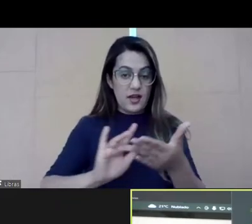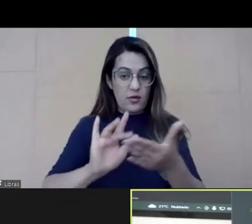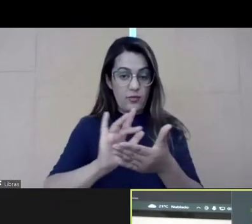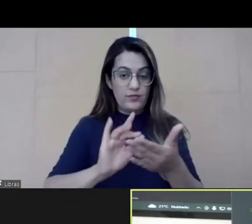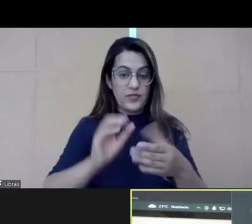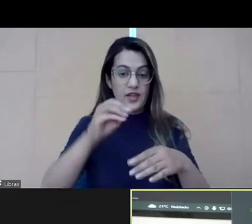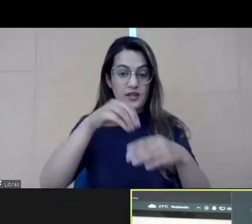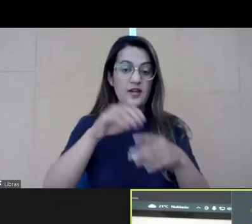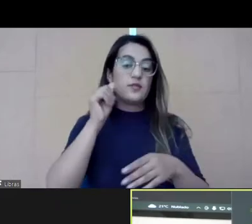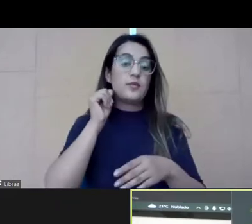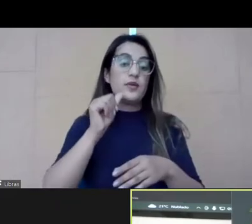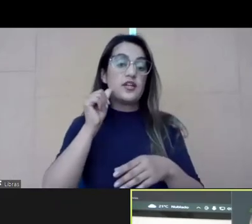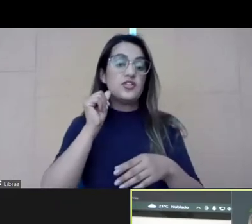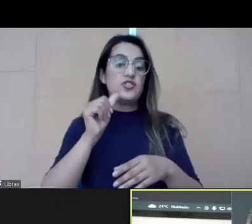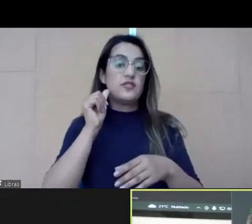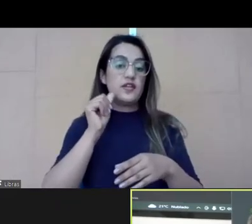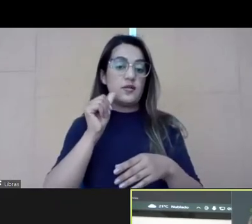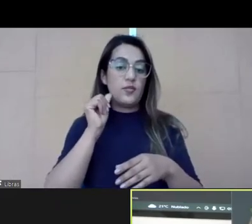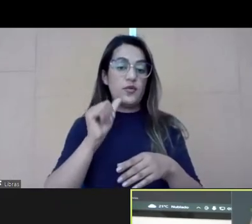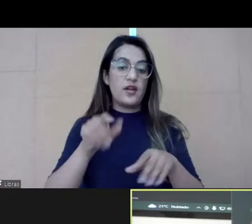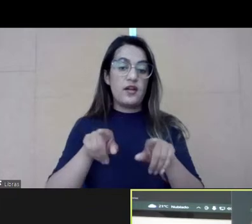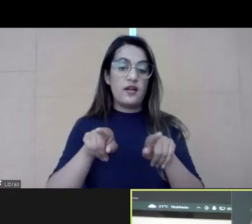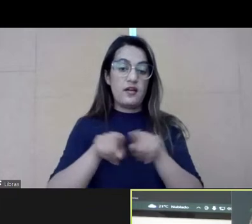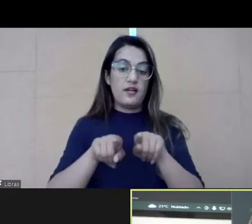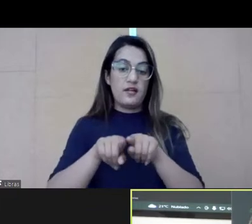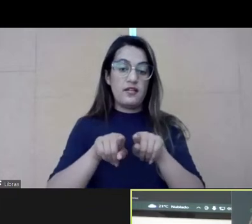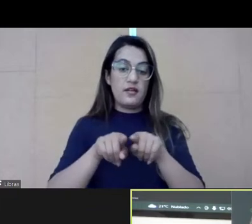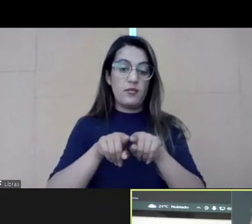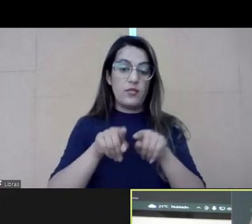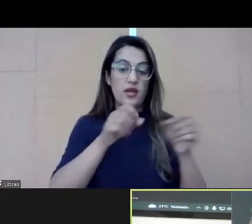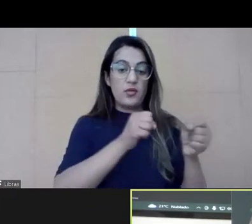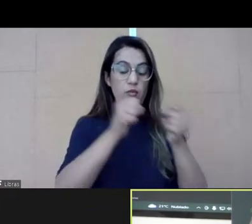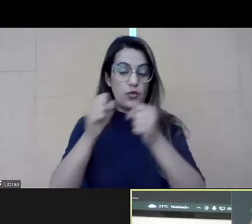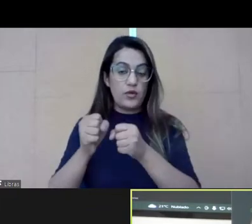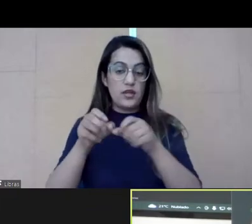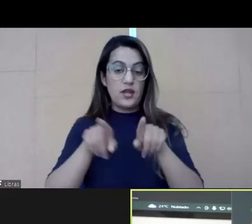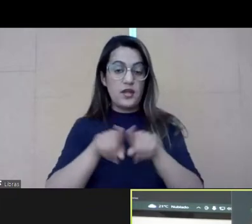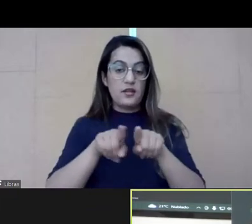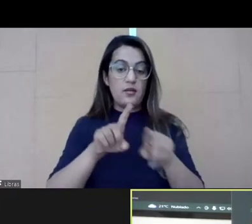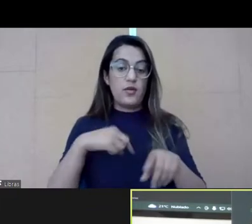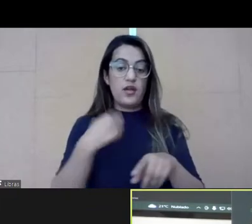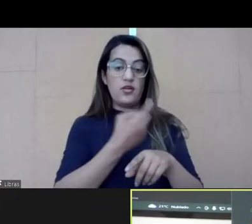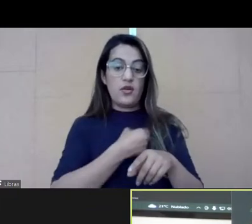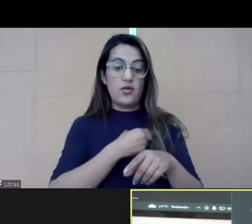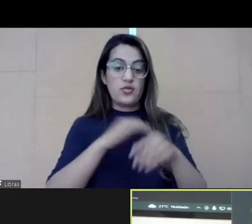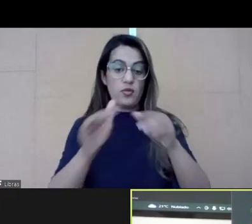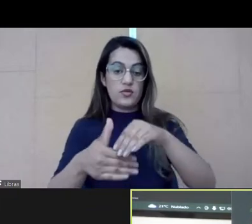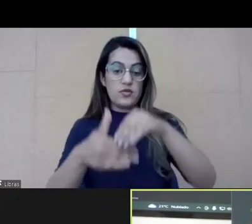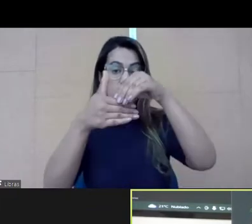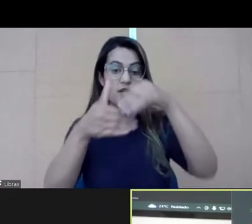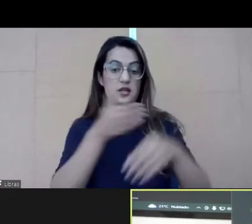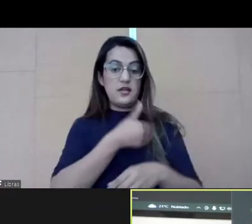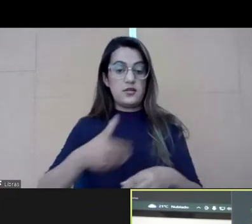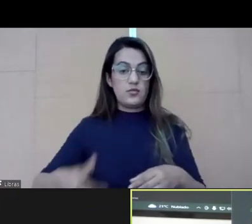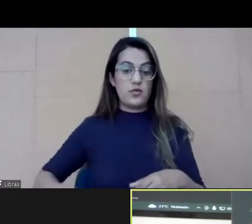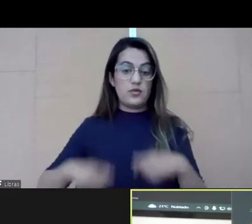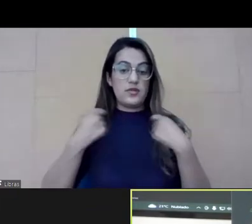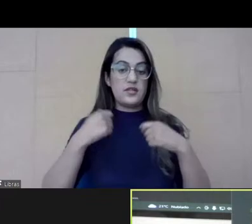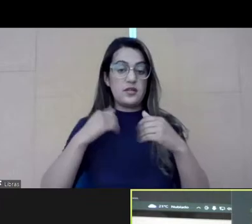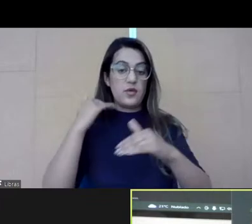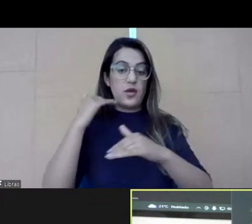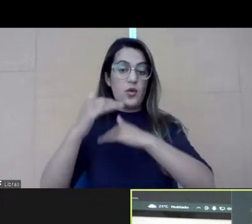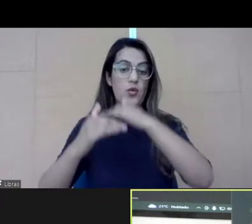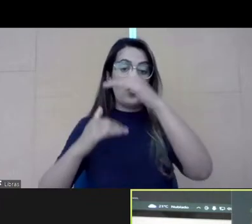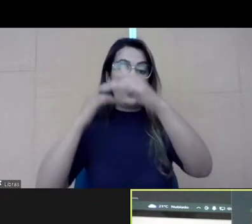that we need, as public leaders, to invest more on understanding what the young are doing for